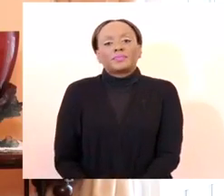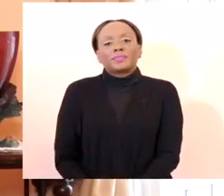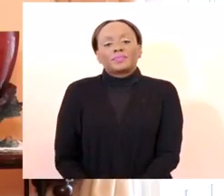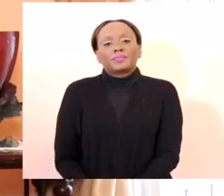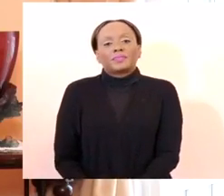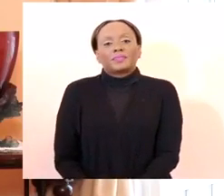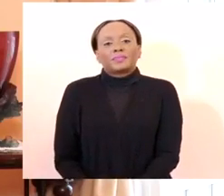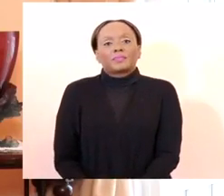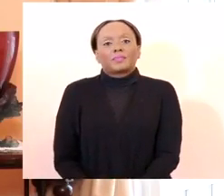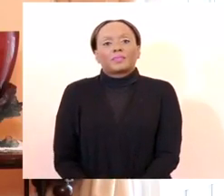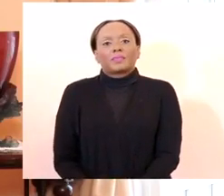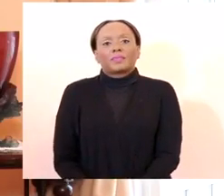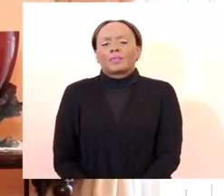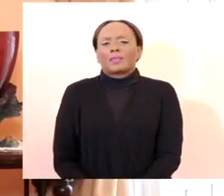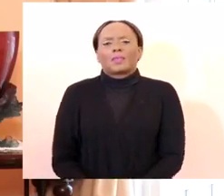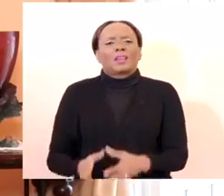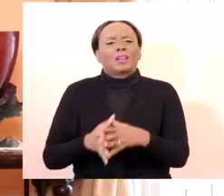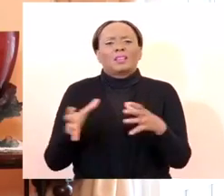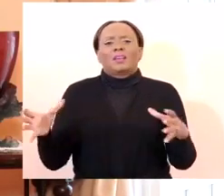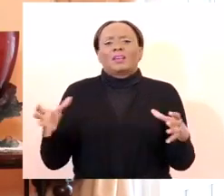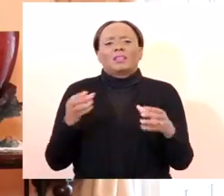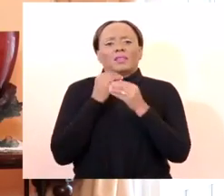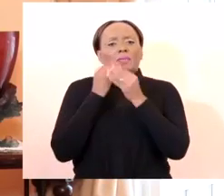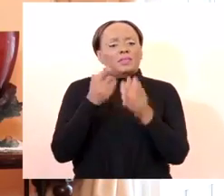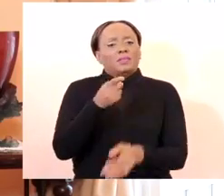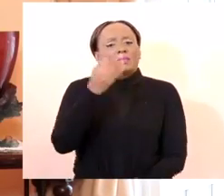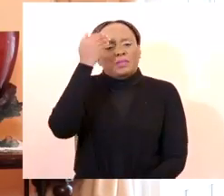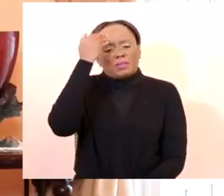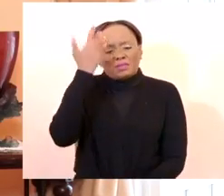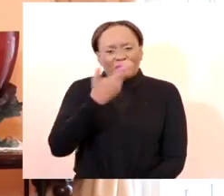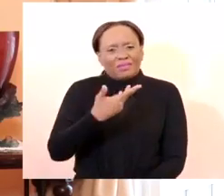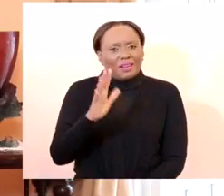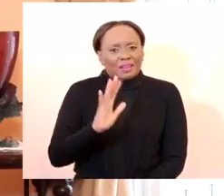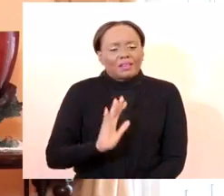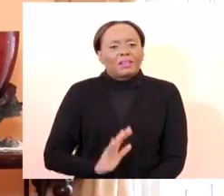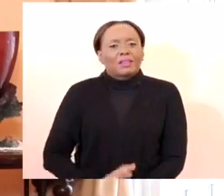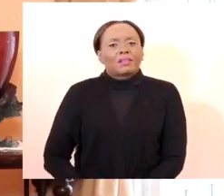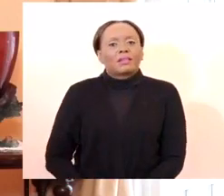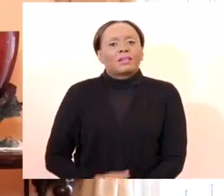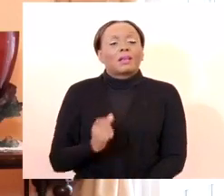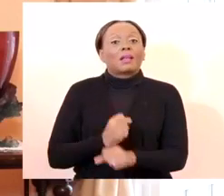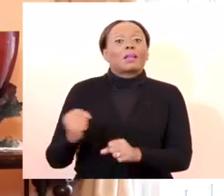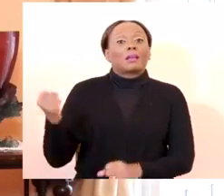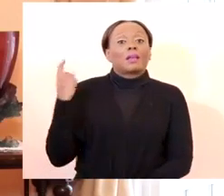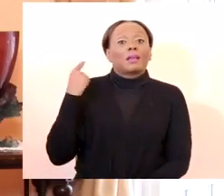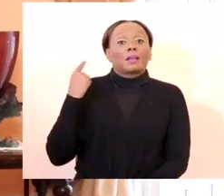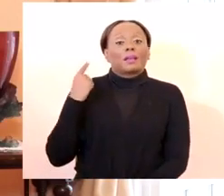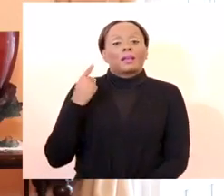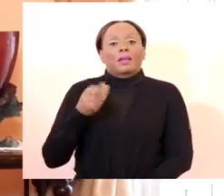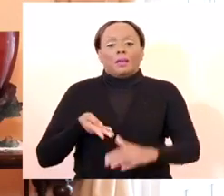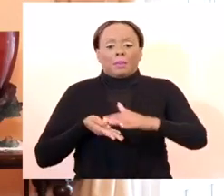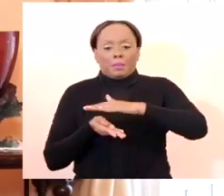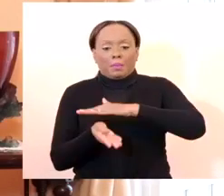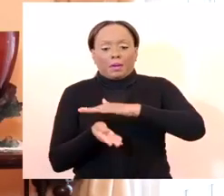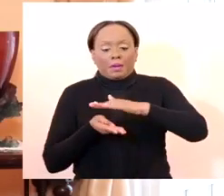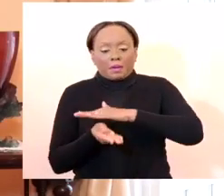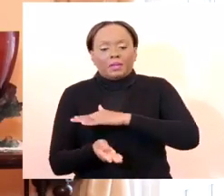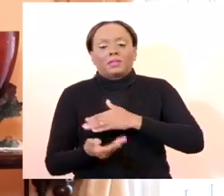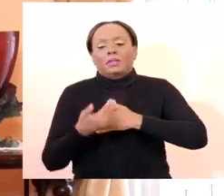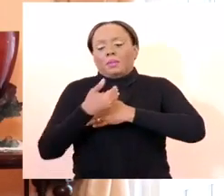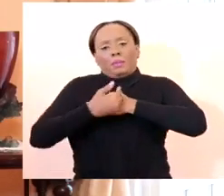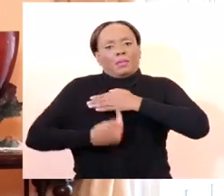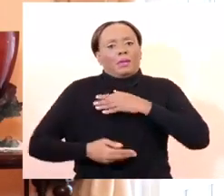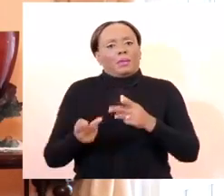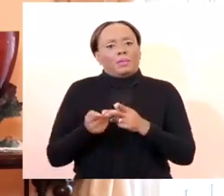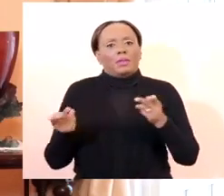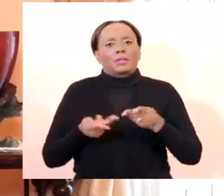is familiar to you. So, during the last shutdown, we kept bakeries, bread depots, and things